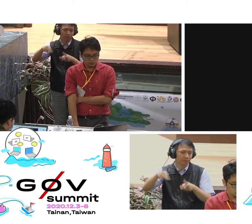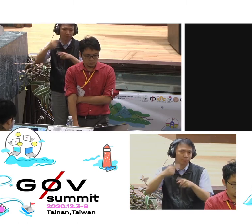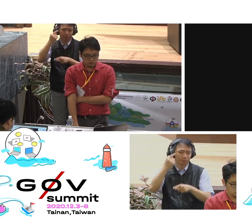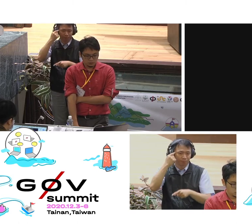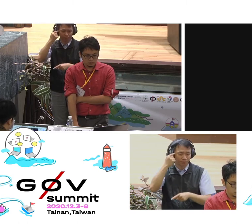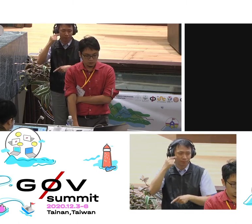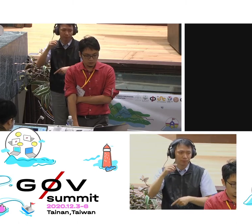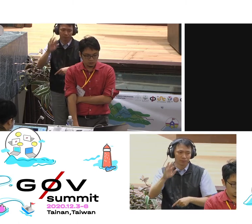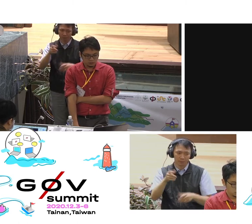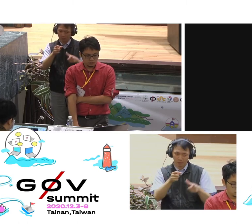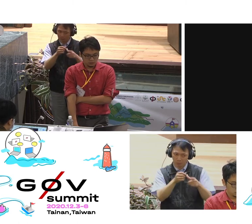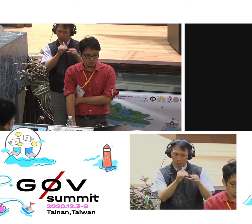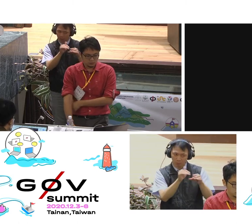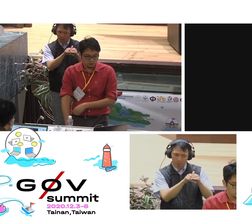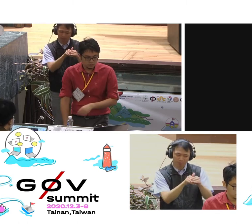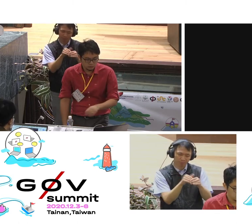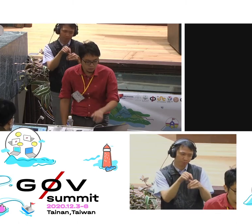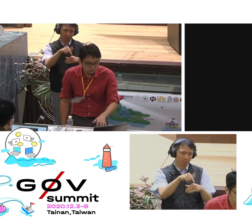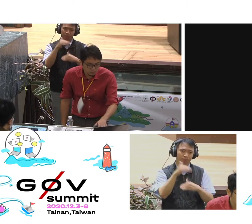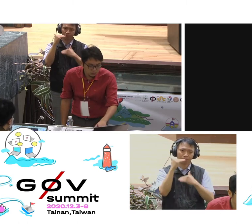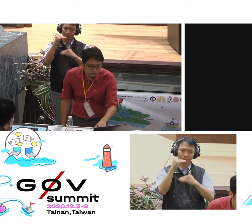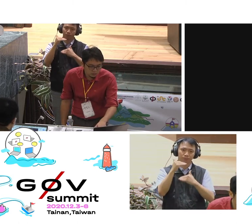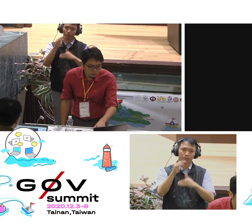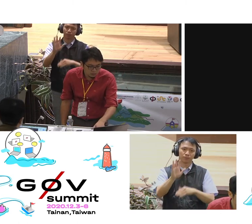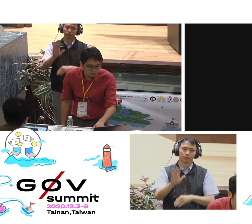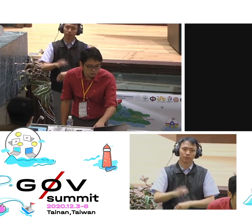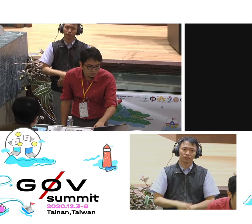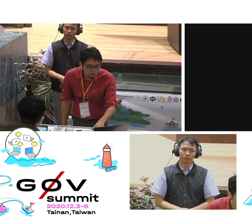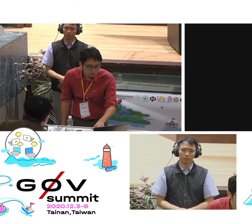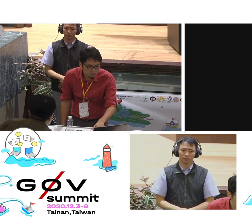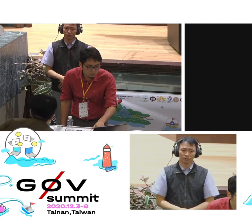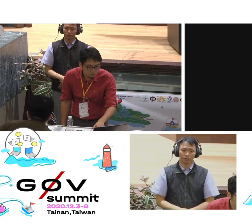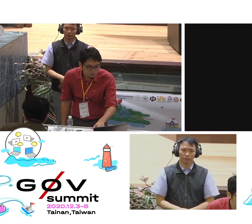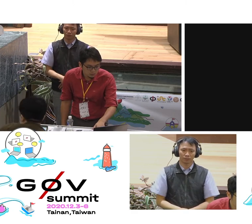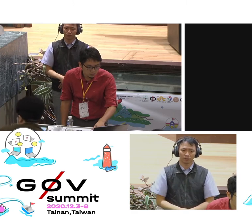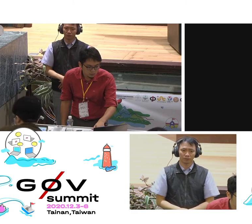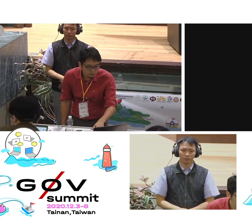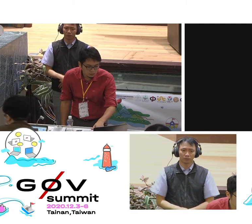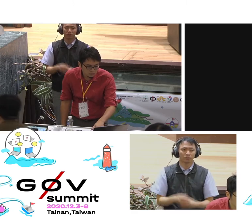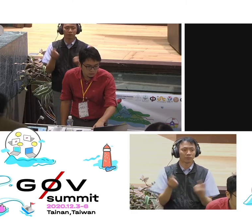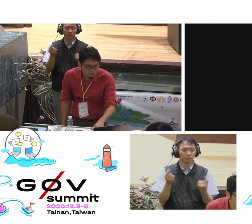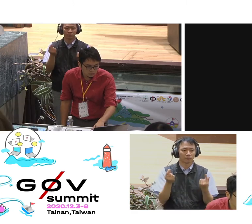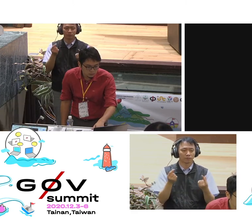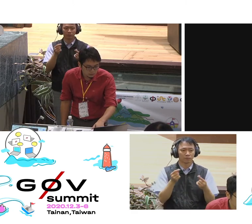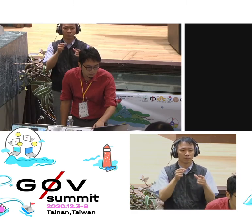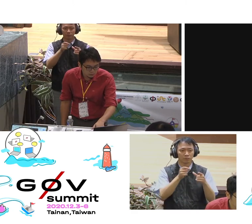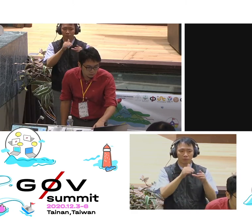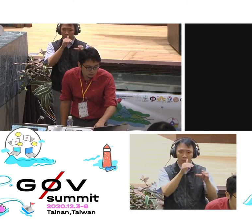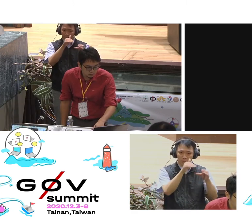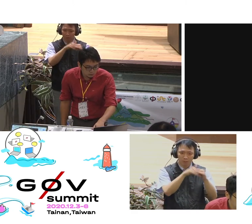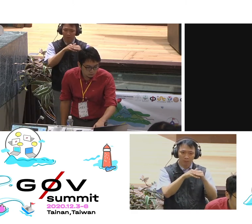implications of a referendum that covered so many issues simultaneously